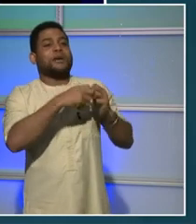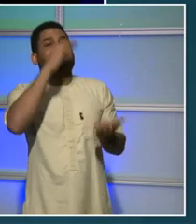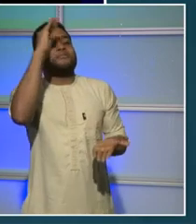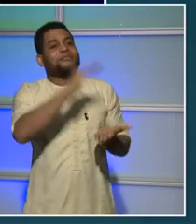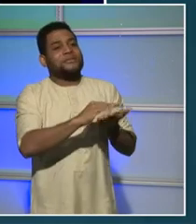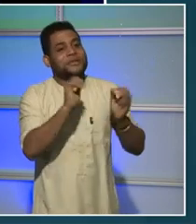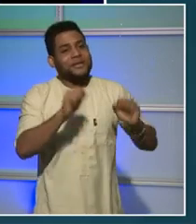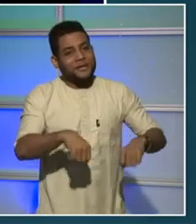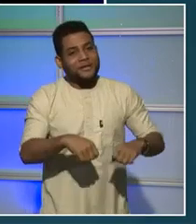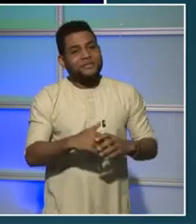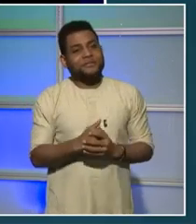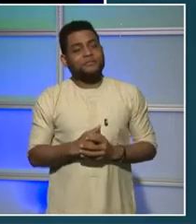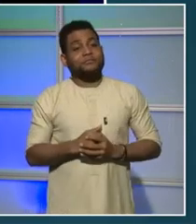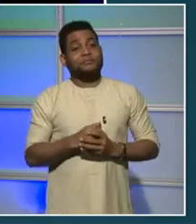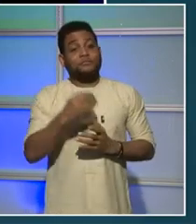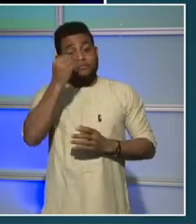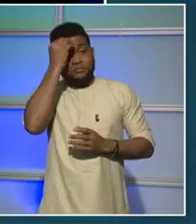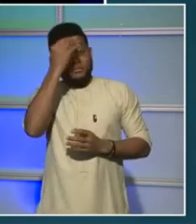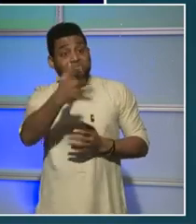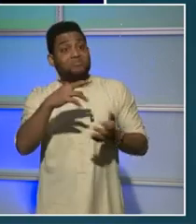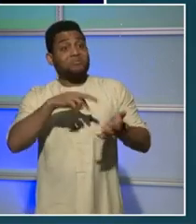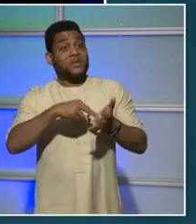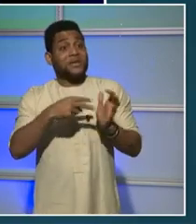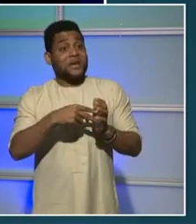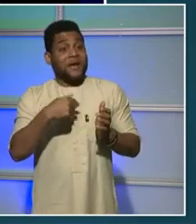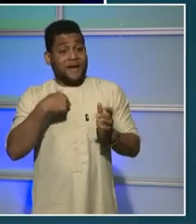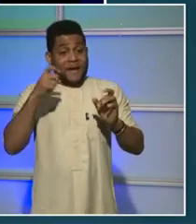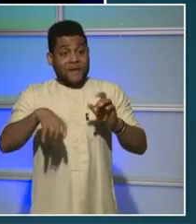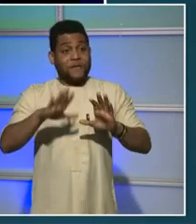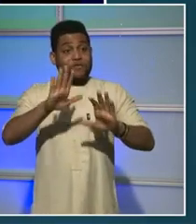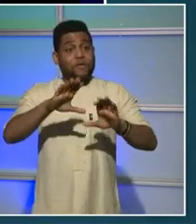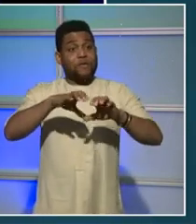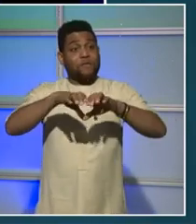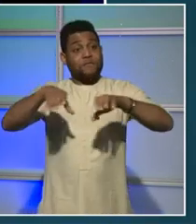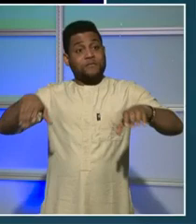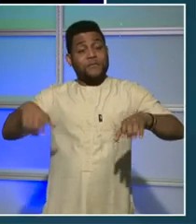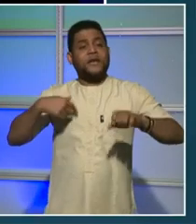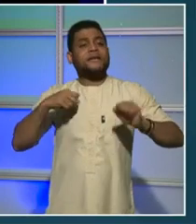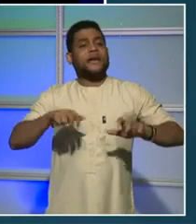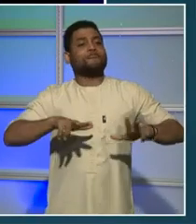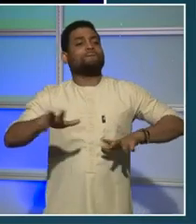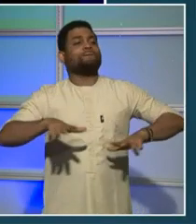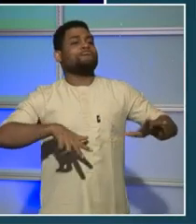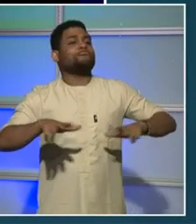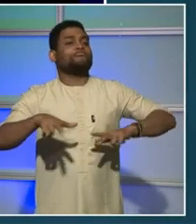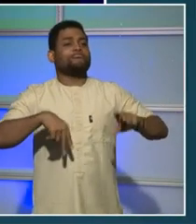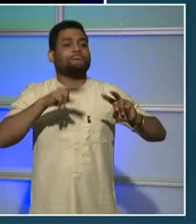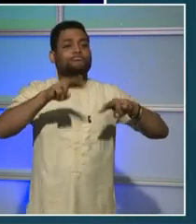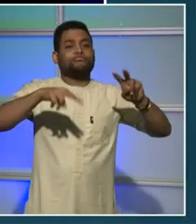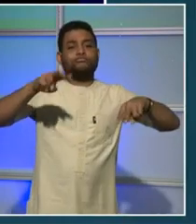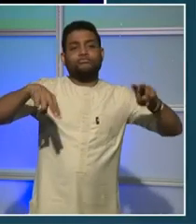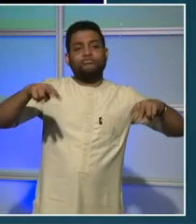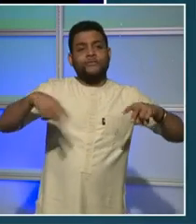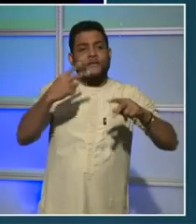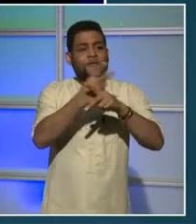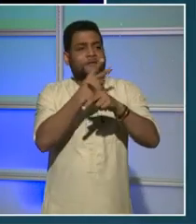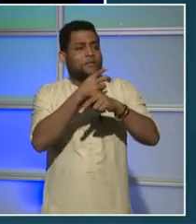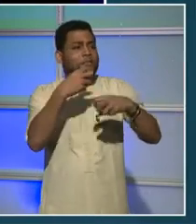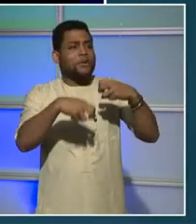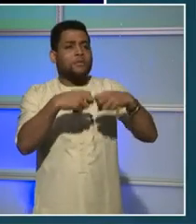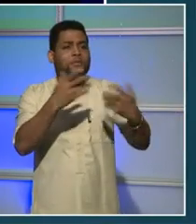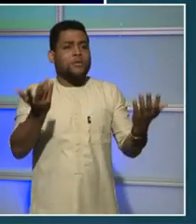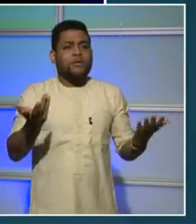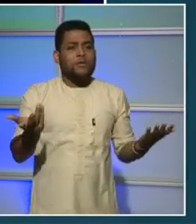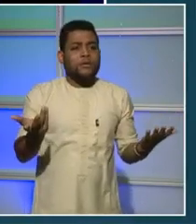to walk around those blocks with you to figure out what's going on. We place a very high priority on keeping D